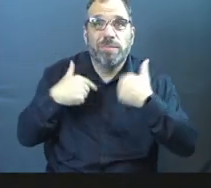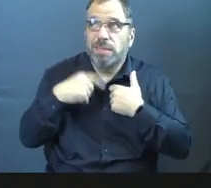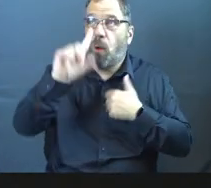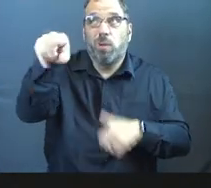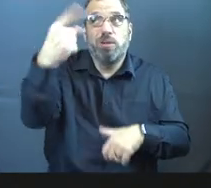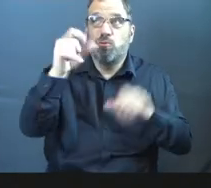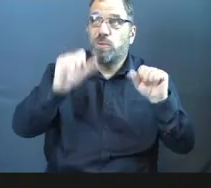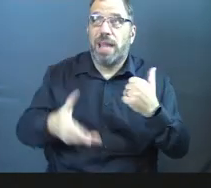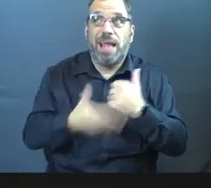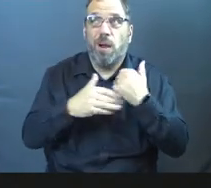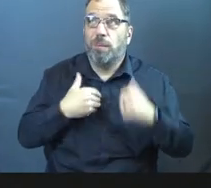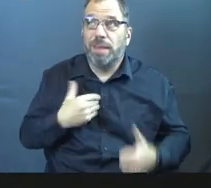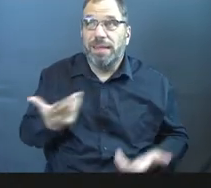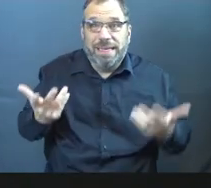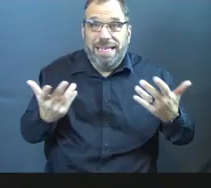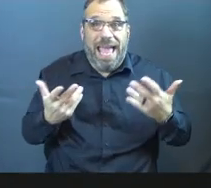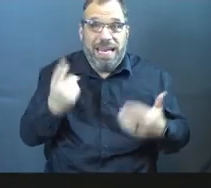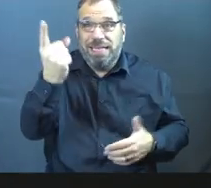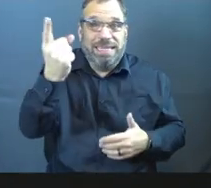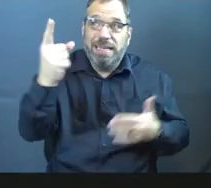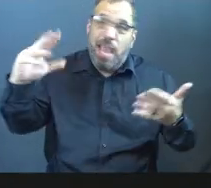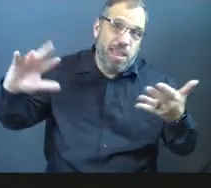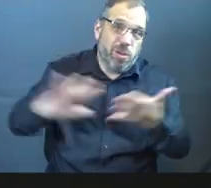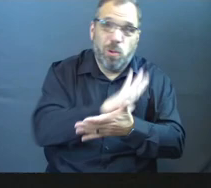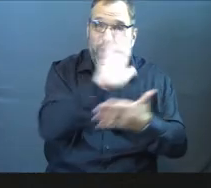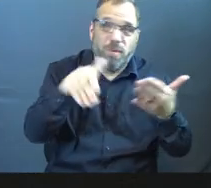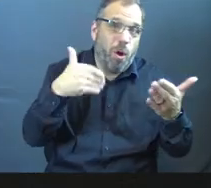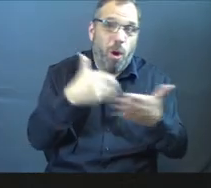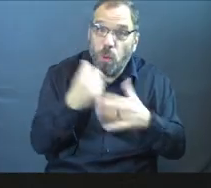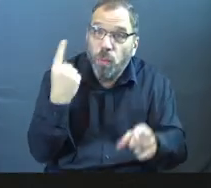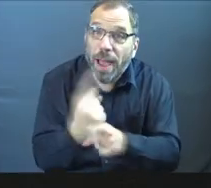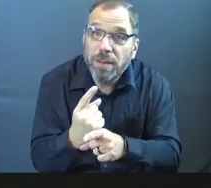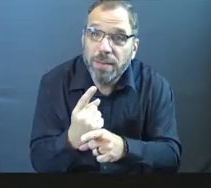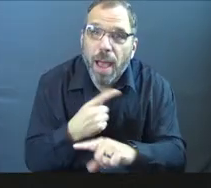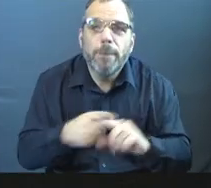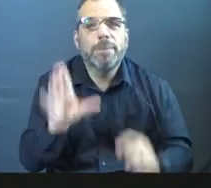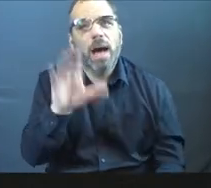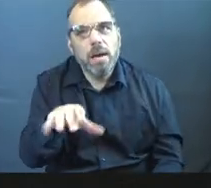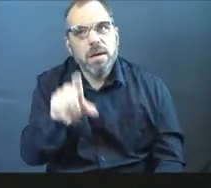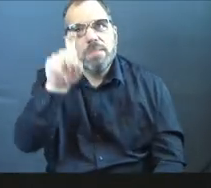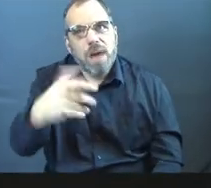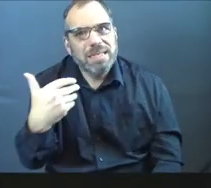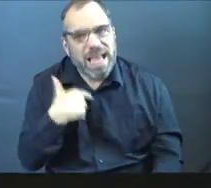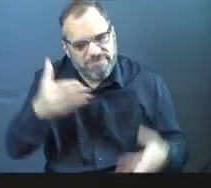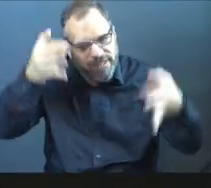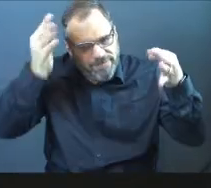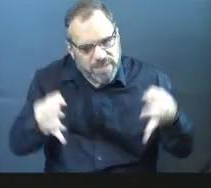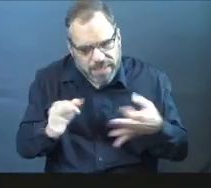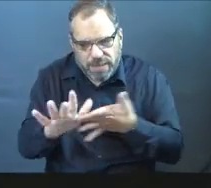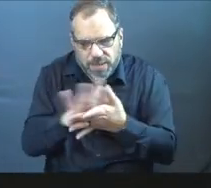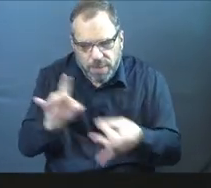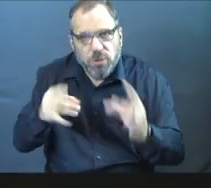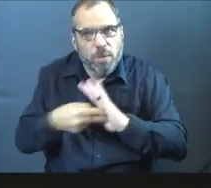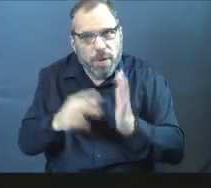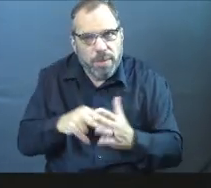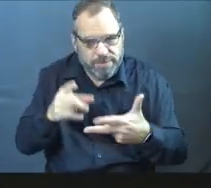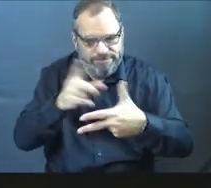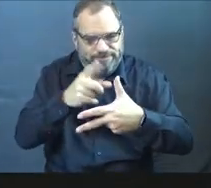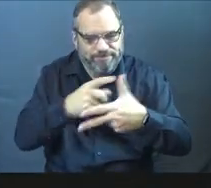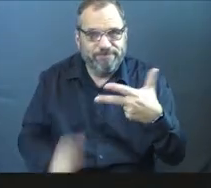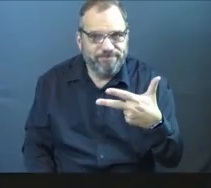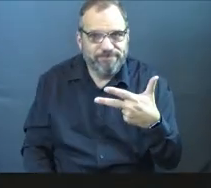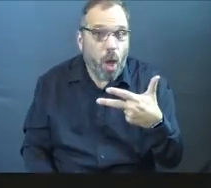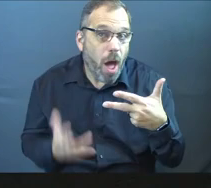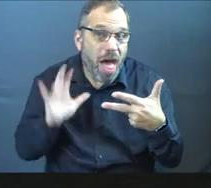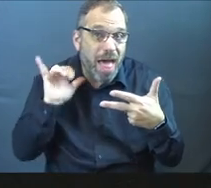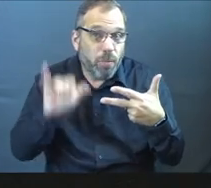do. And it's just about him. He gets the glory for it all, right? But we have to have the determined spiritual purpose because when we